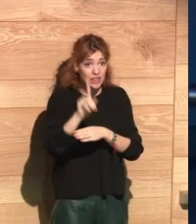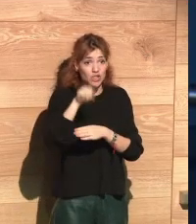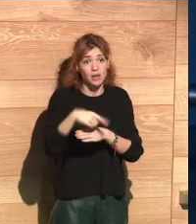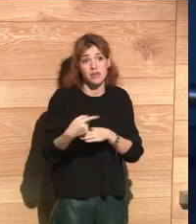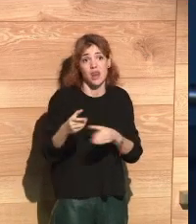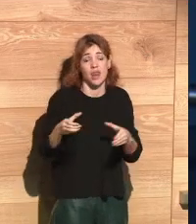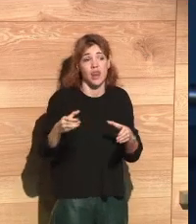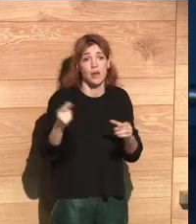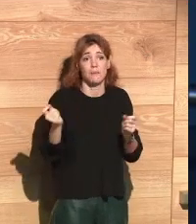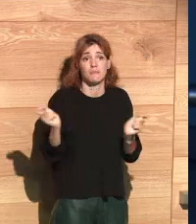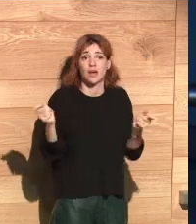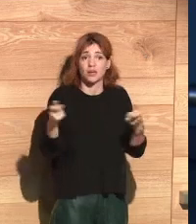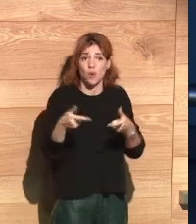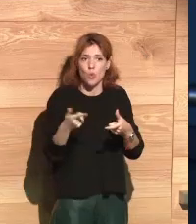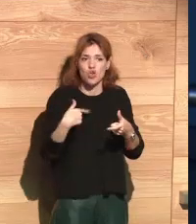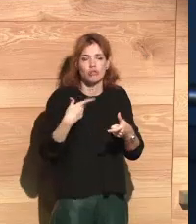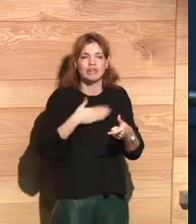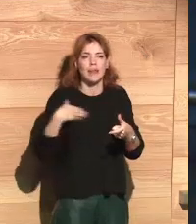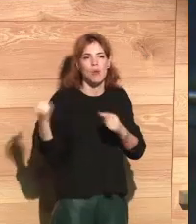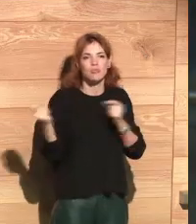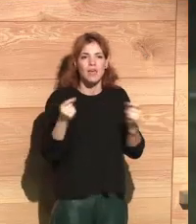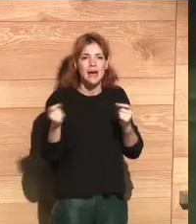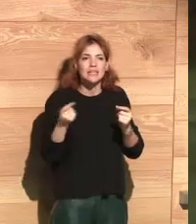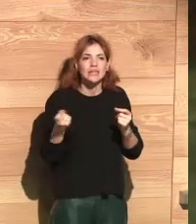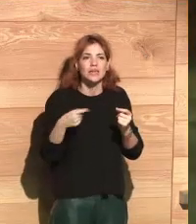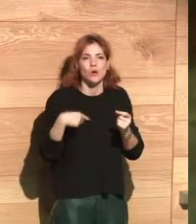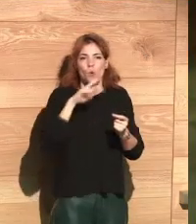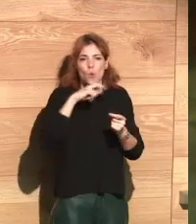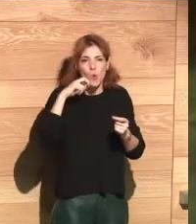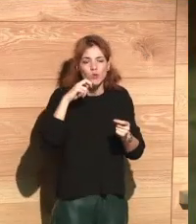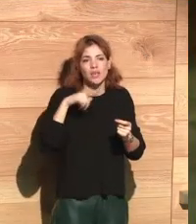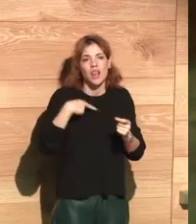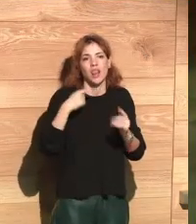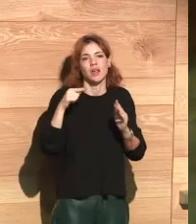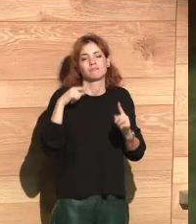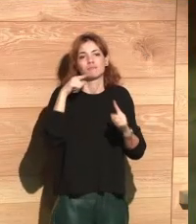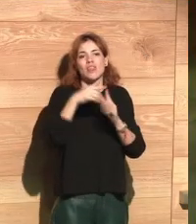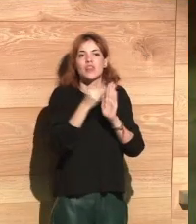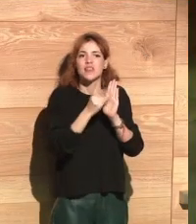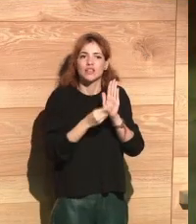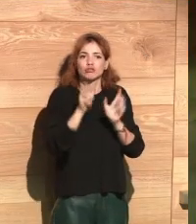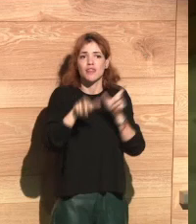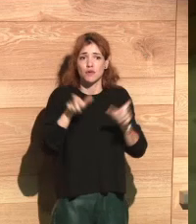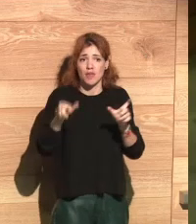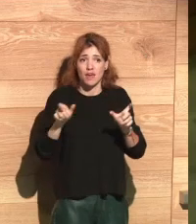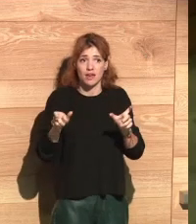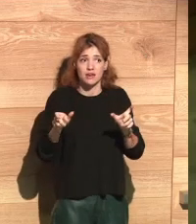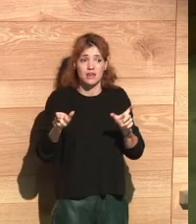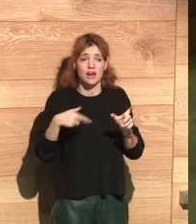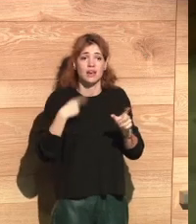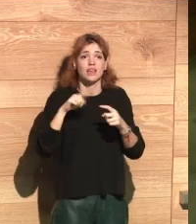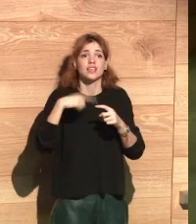that we make. We hope that this will start a debate that we hope will be fruitful about